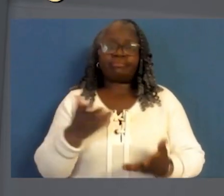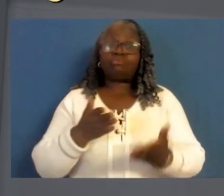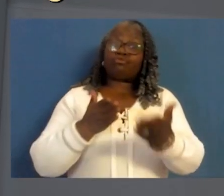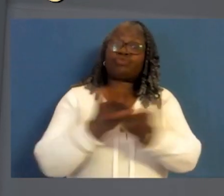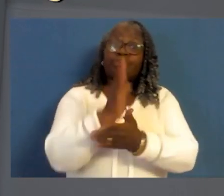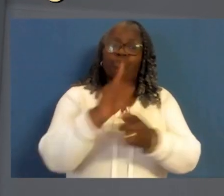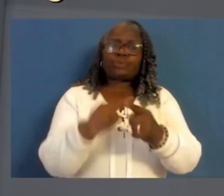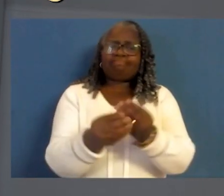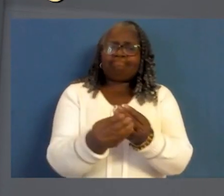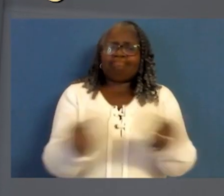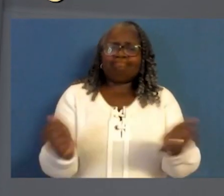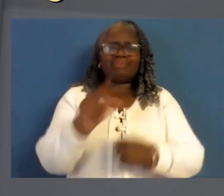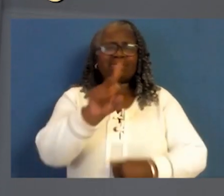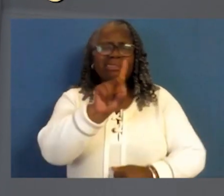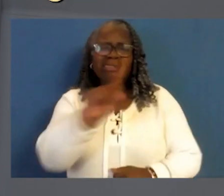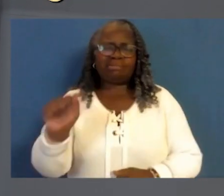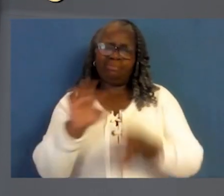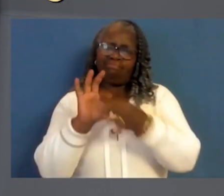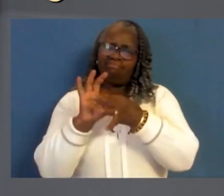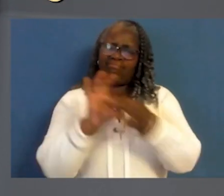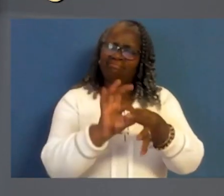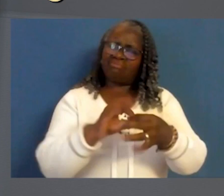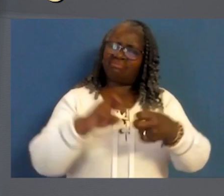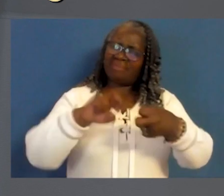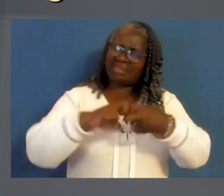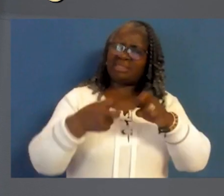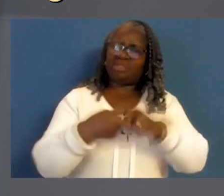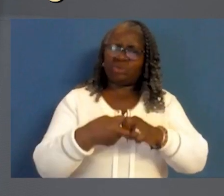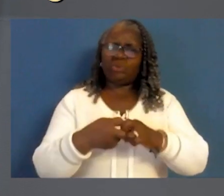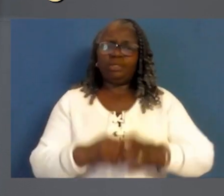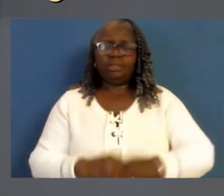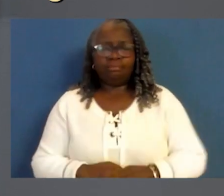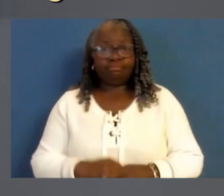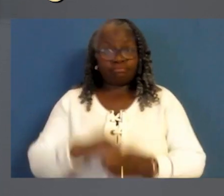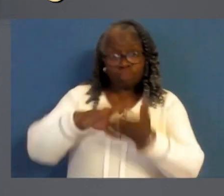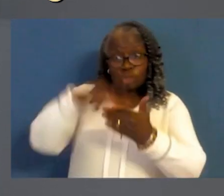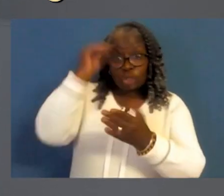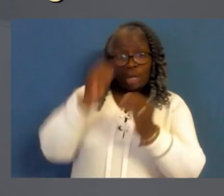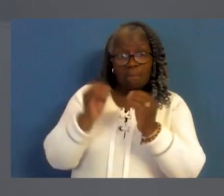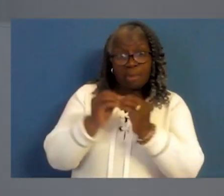Number 10, the right to resolution of a disability related issue.